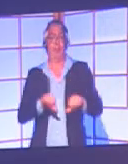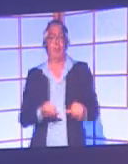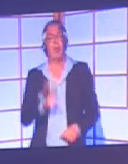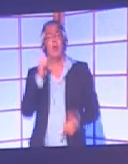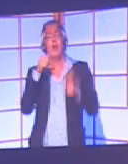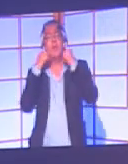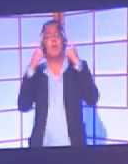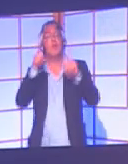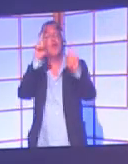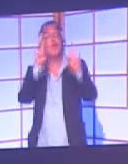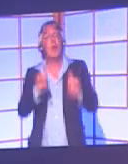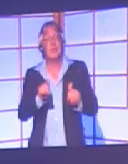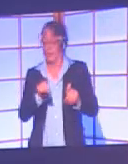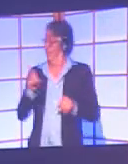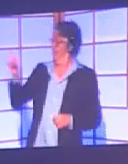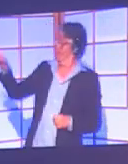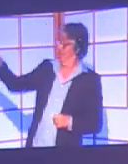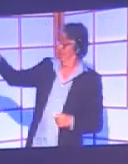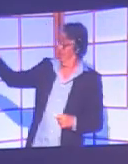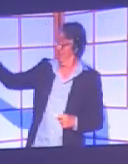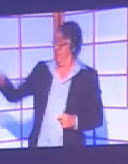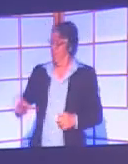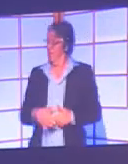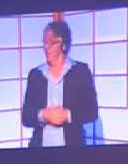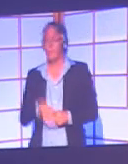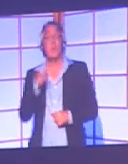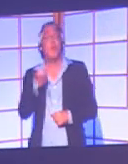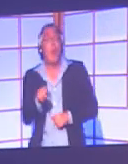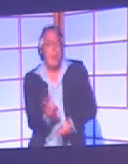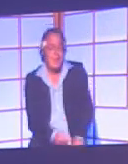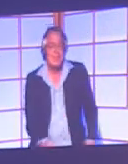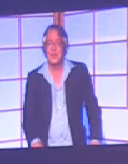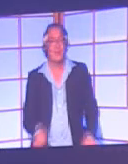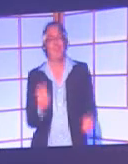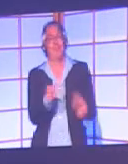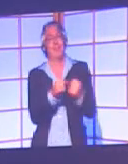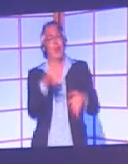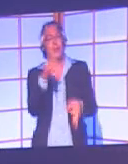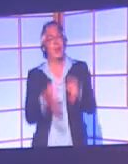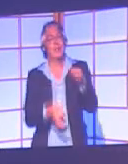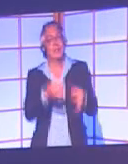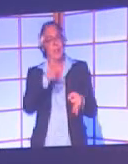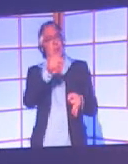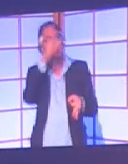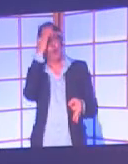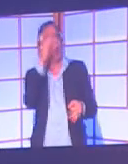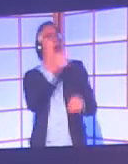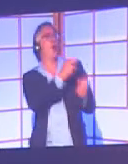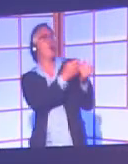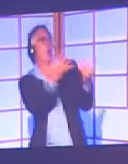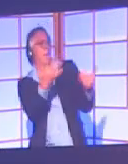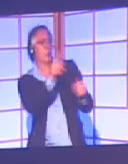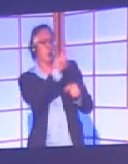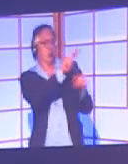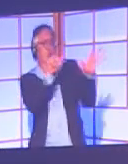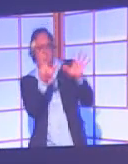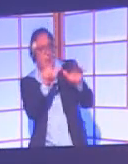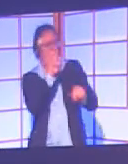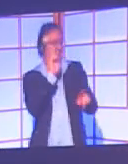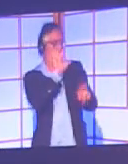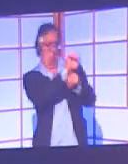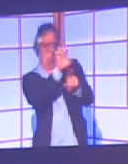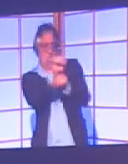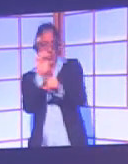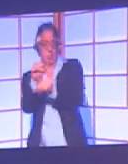Because this test uses numbers, it is not suitable for younger children. The Farnsworth Lantern test and Farnsworth Munsell tests are other